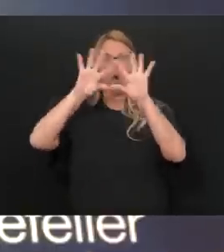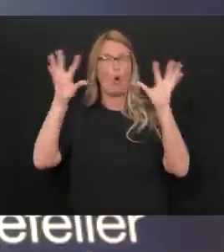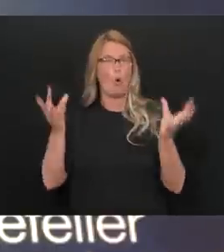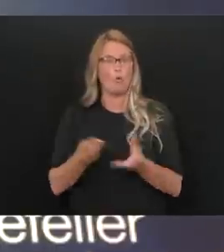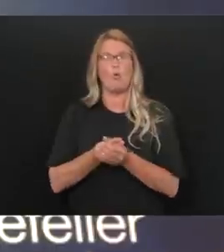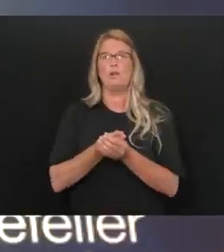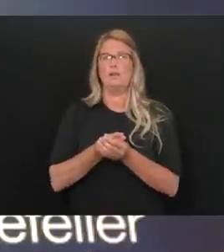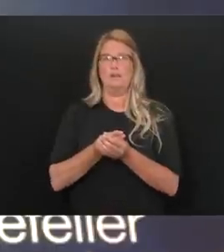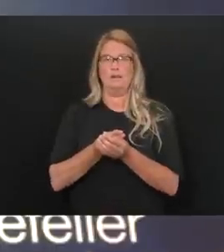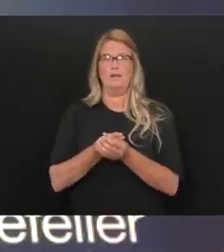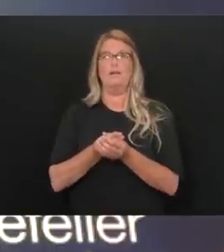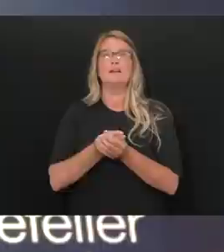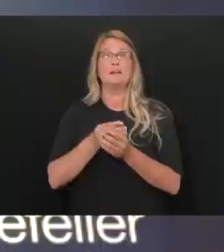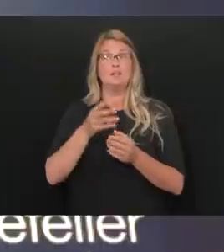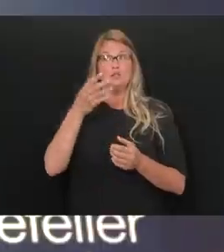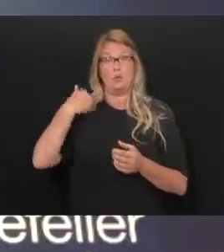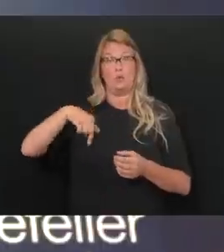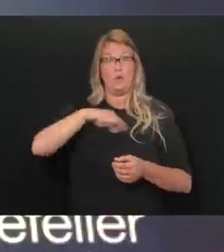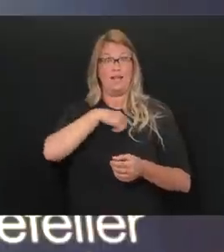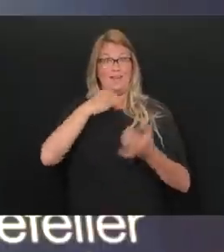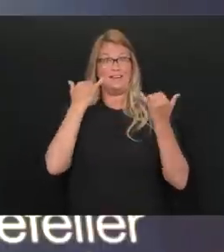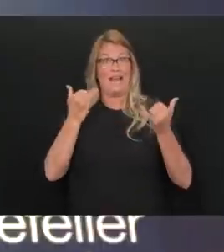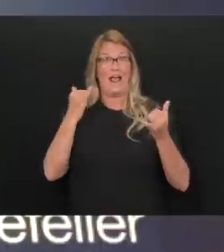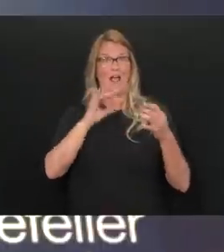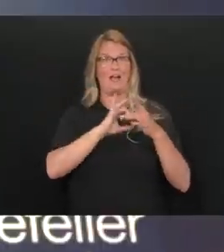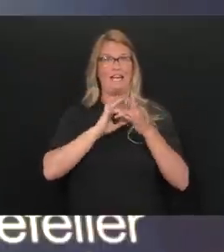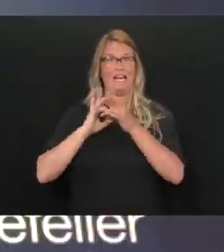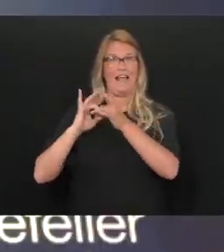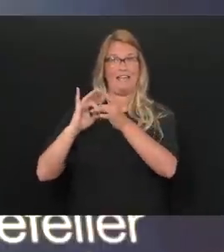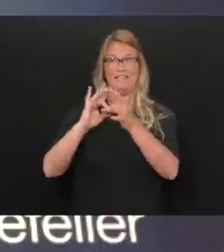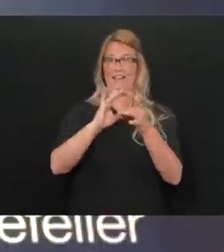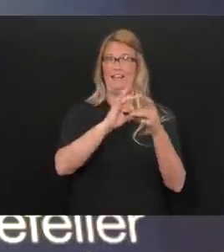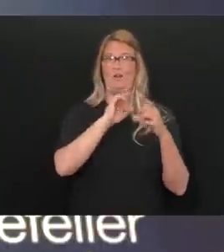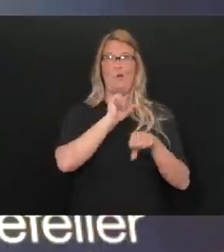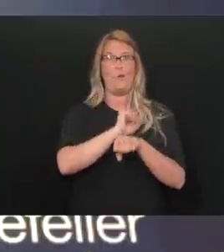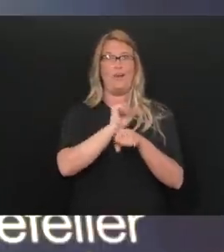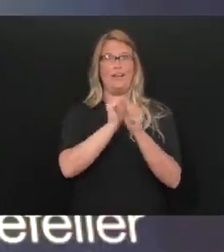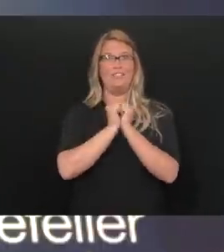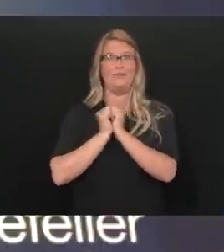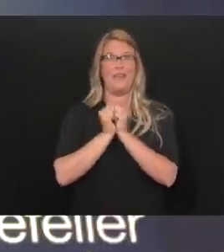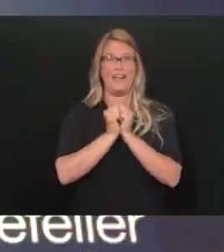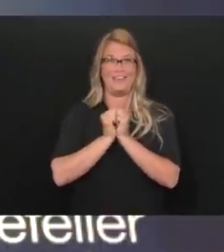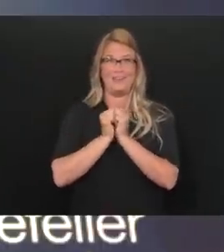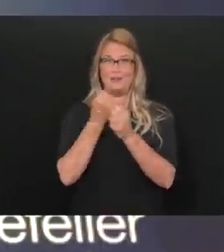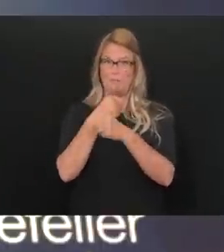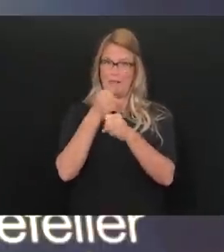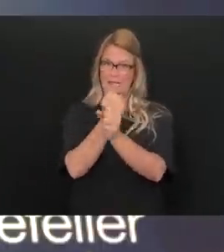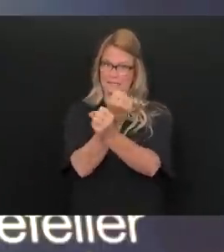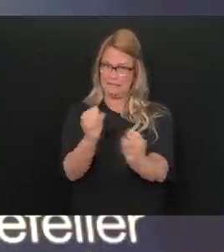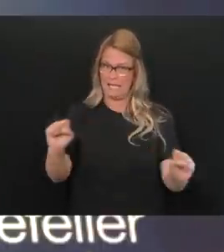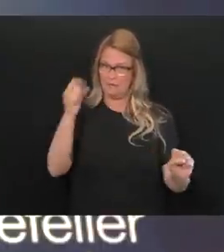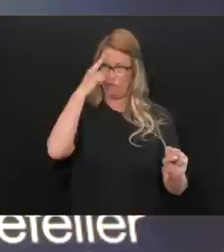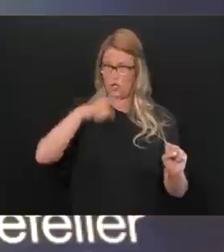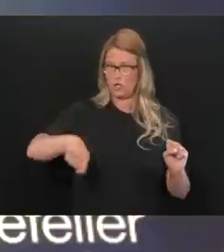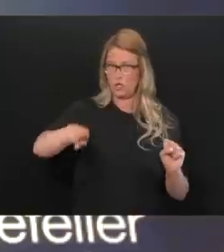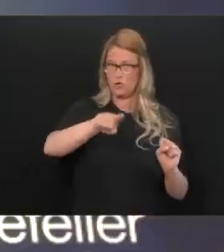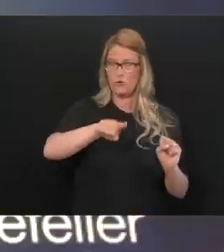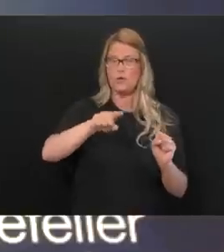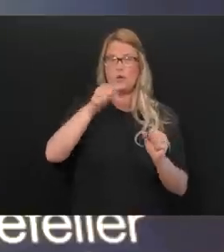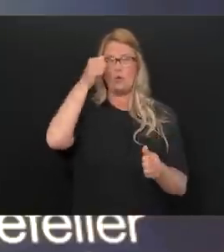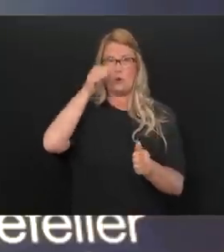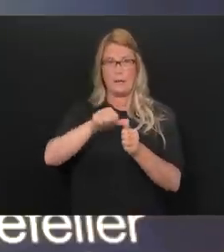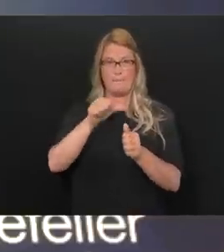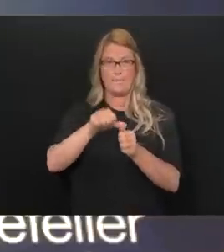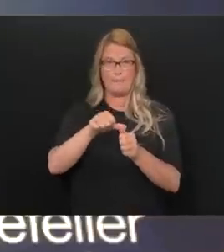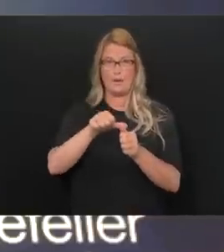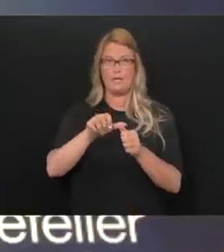So while we're connecting and working together to make West Virginia the safest place possible, remember that